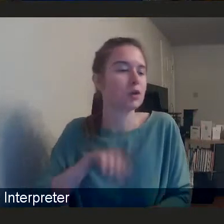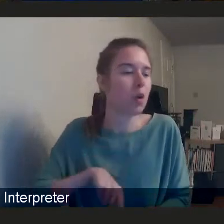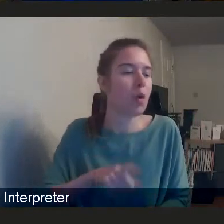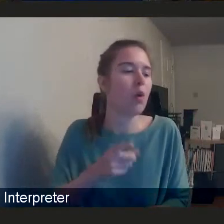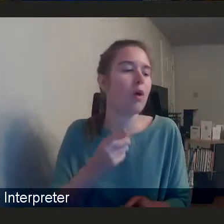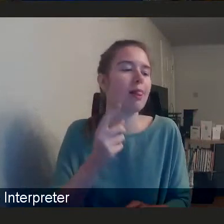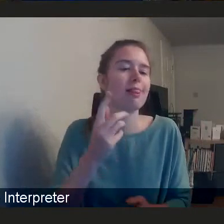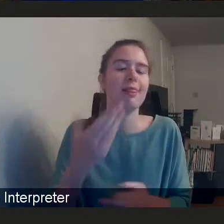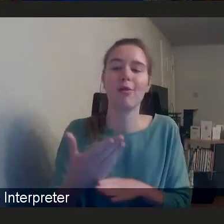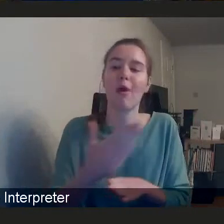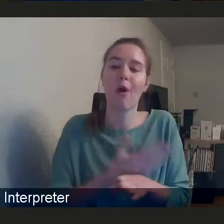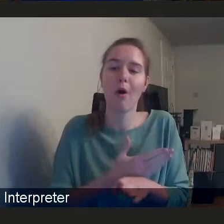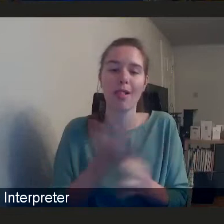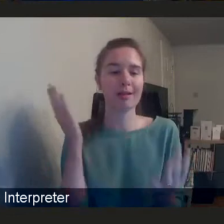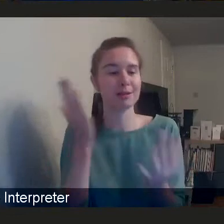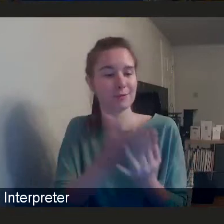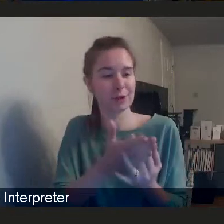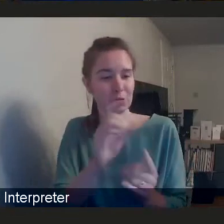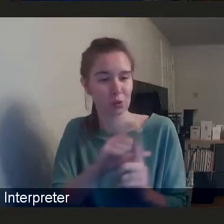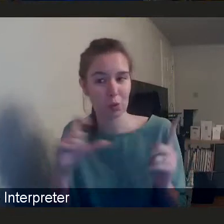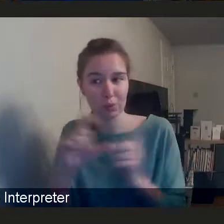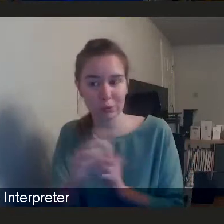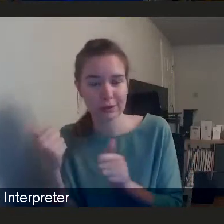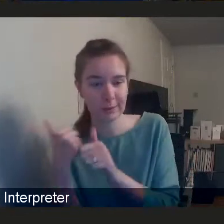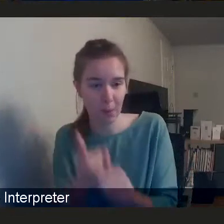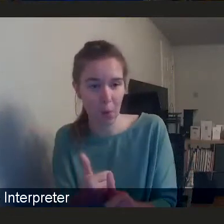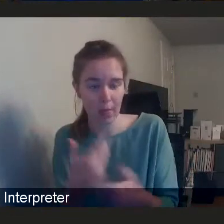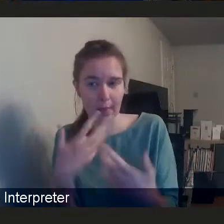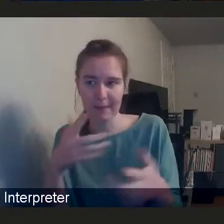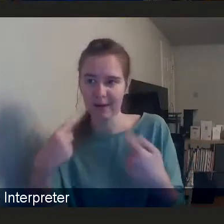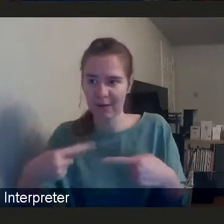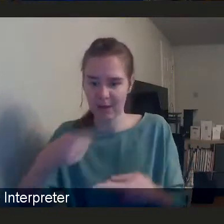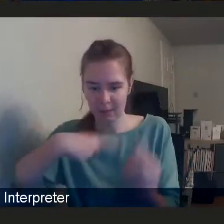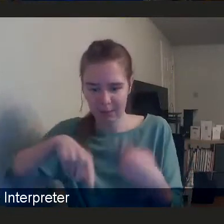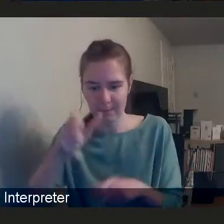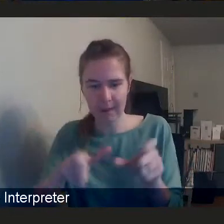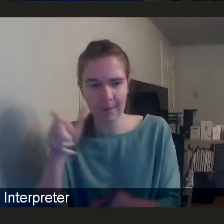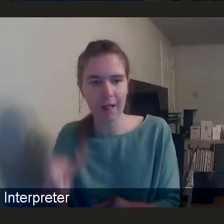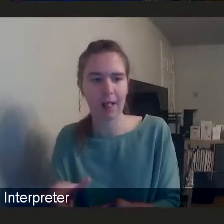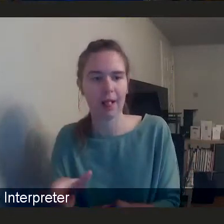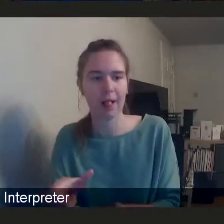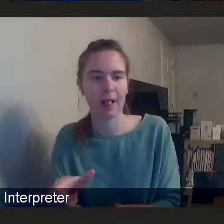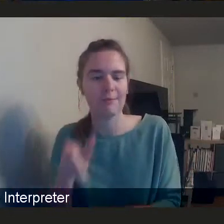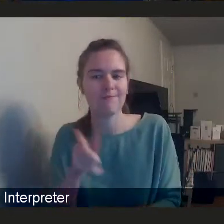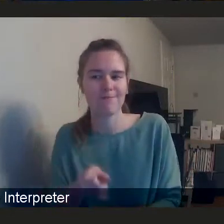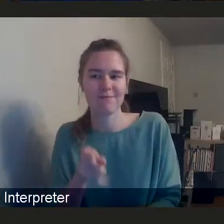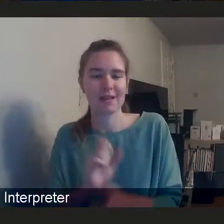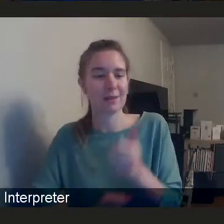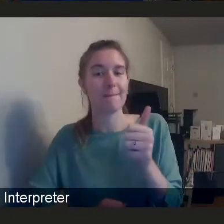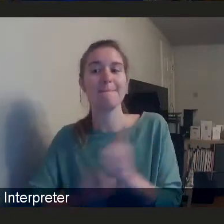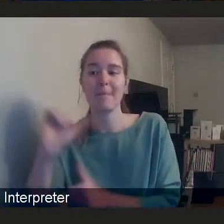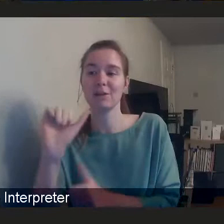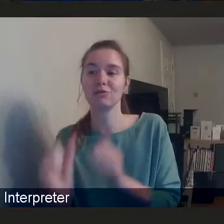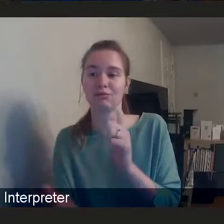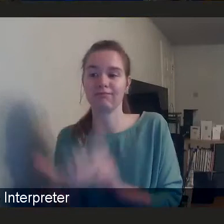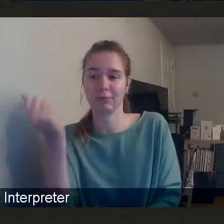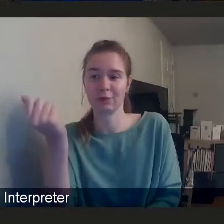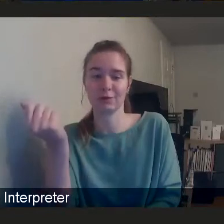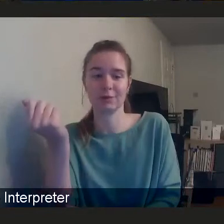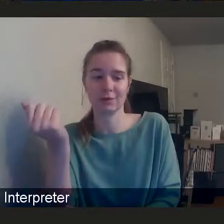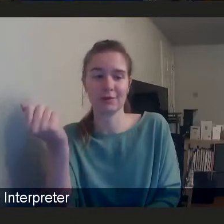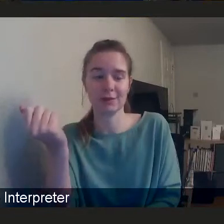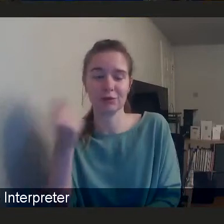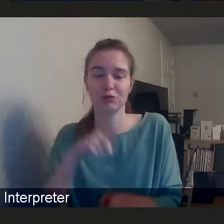lot of the early intervention and community support that's available for people is probably the best chance we have of